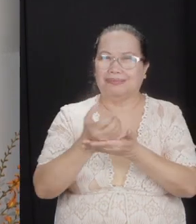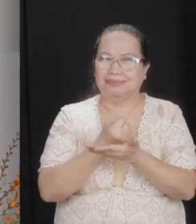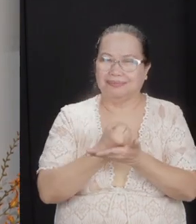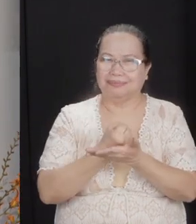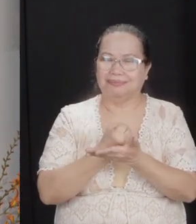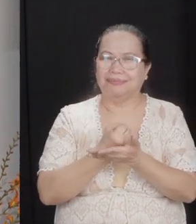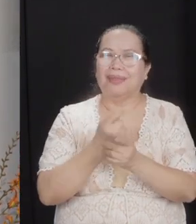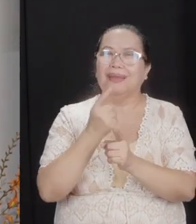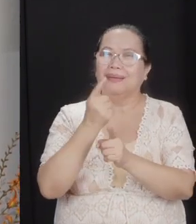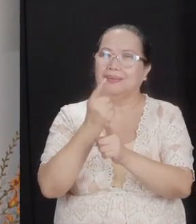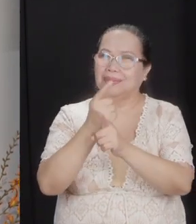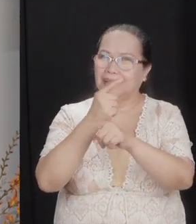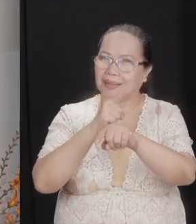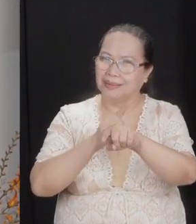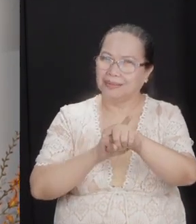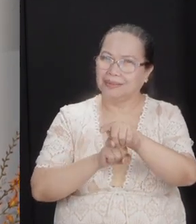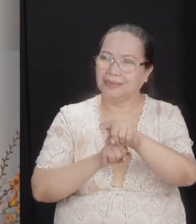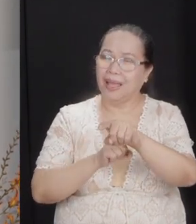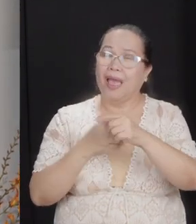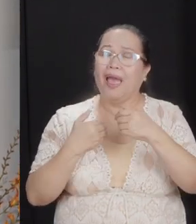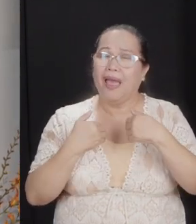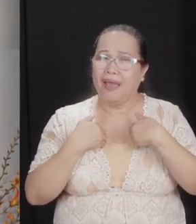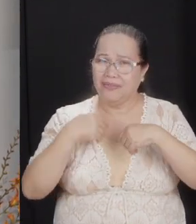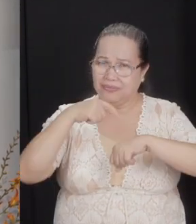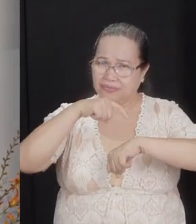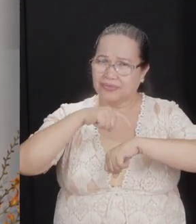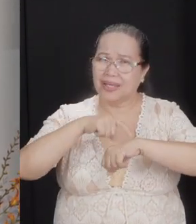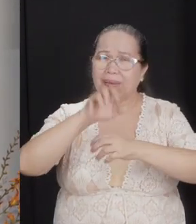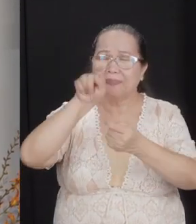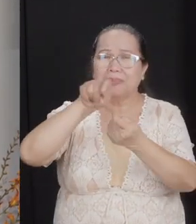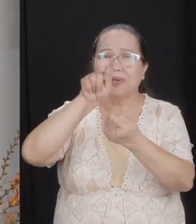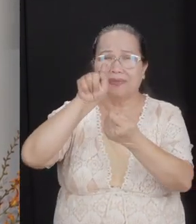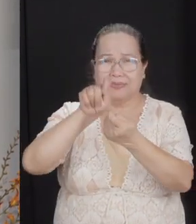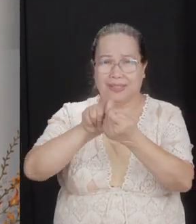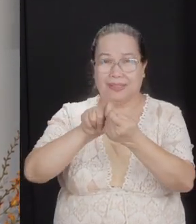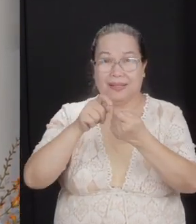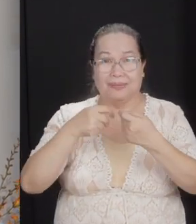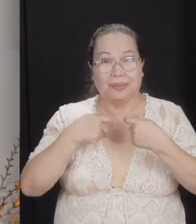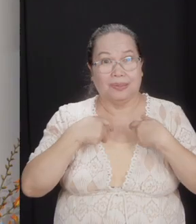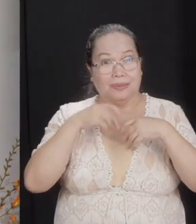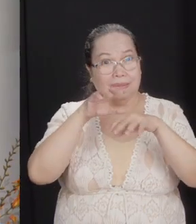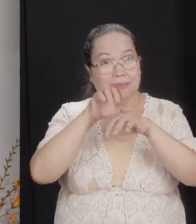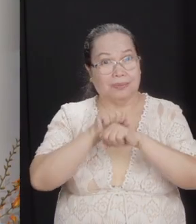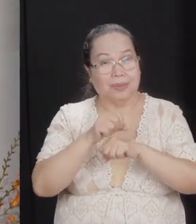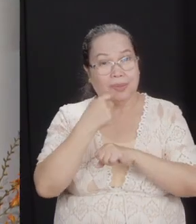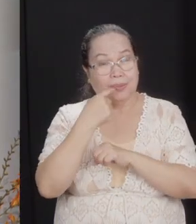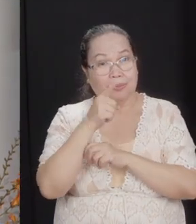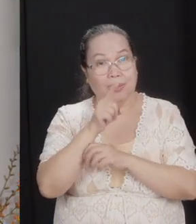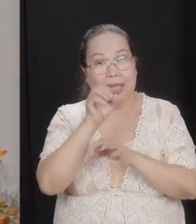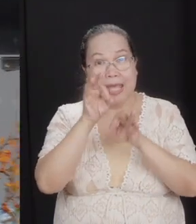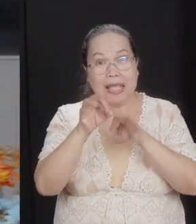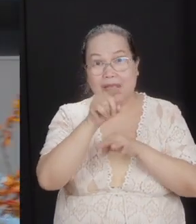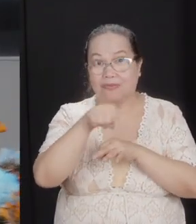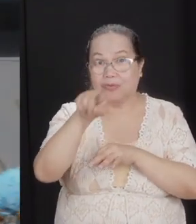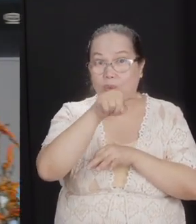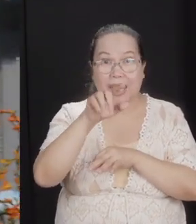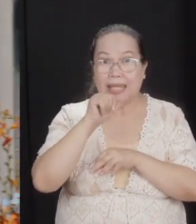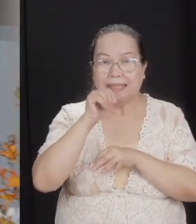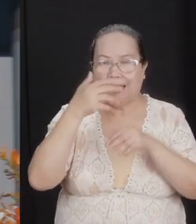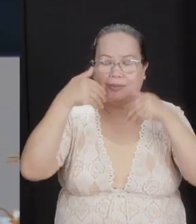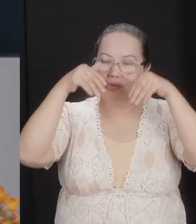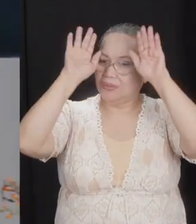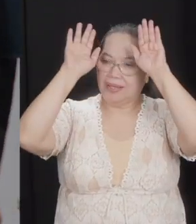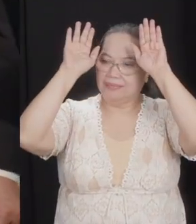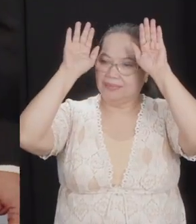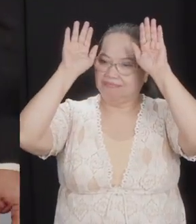right time. There is a due season that we will reap. But there's a condition. What is it if we do not give up?